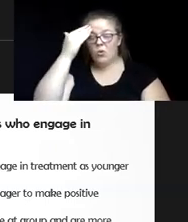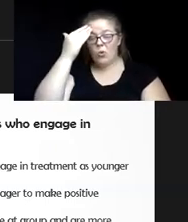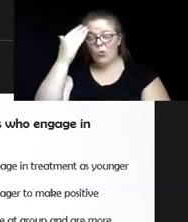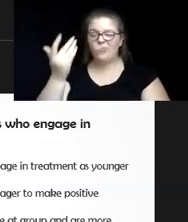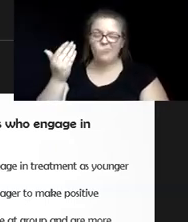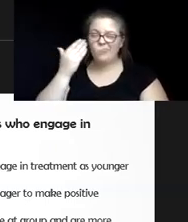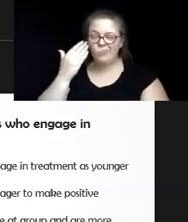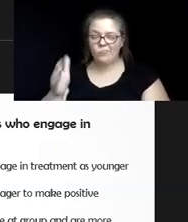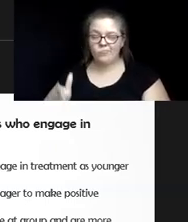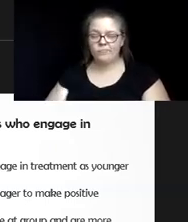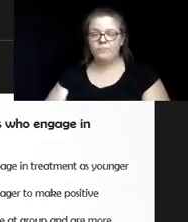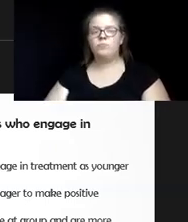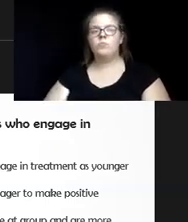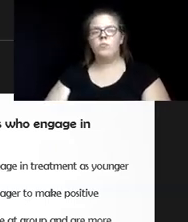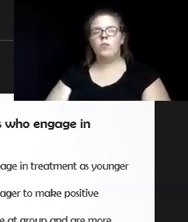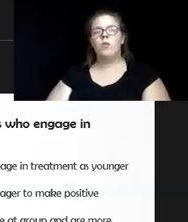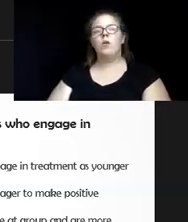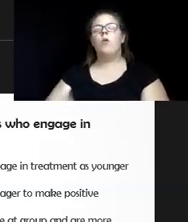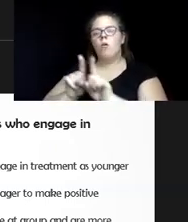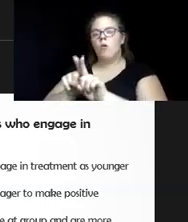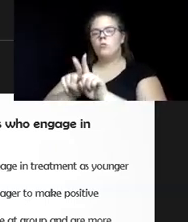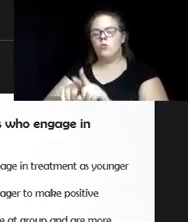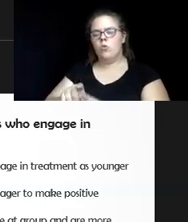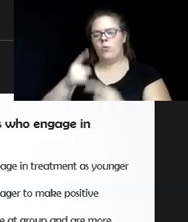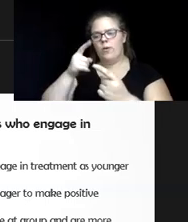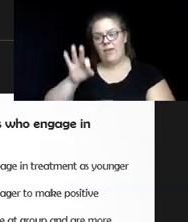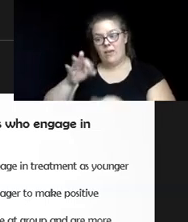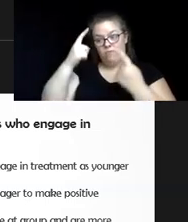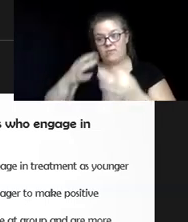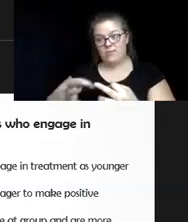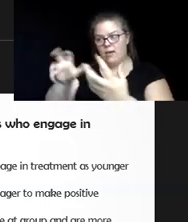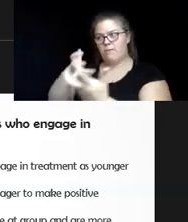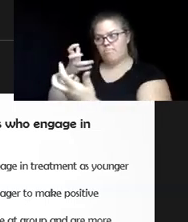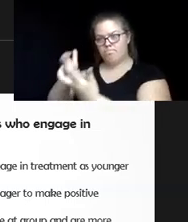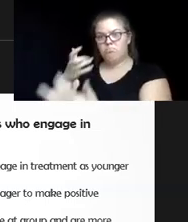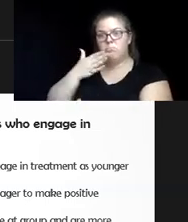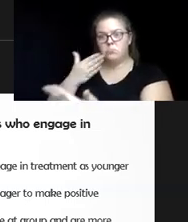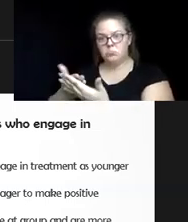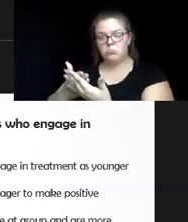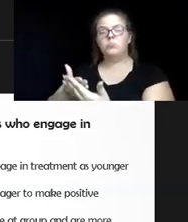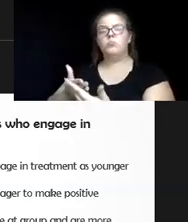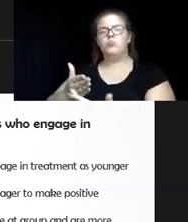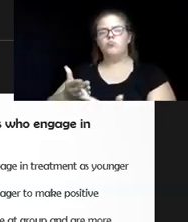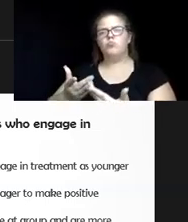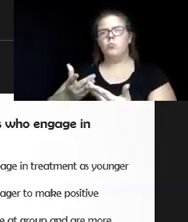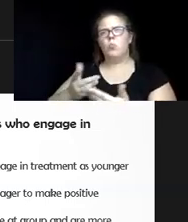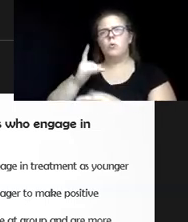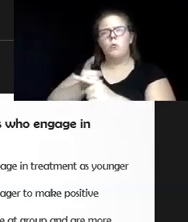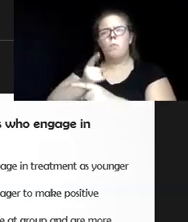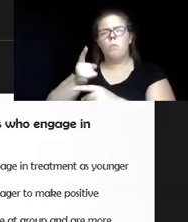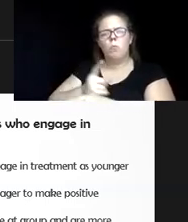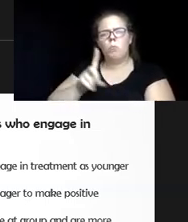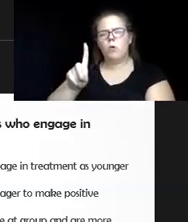to look into, okay, if we decide this treatment is for them, what are the appropriate doses and